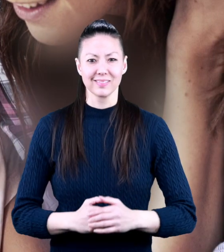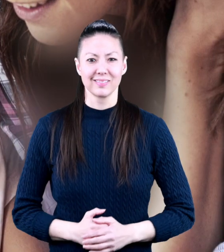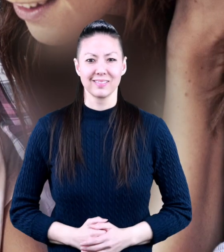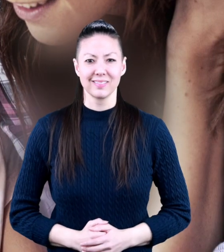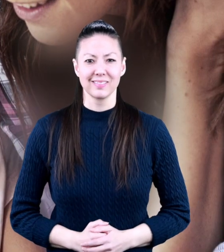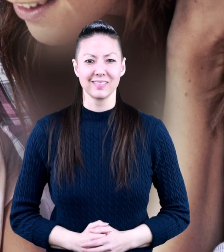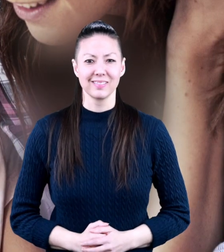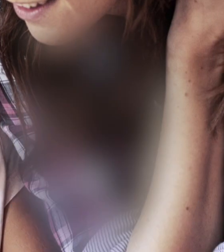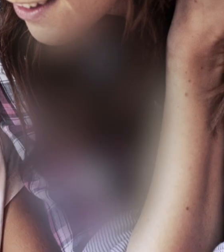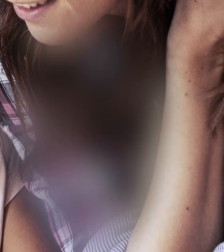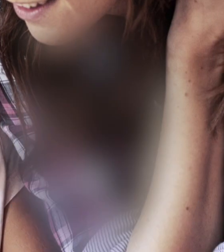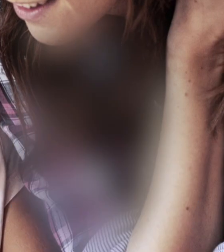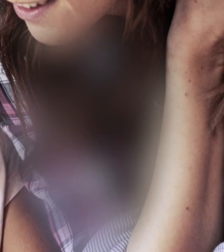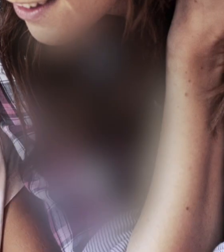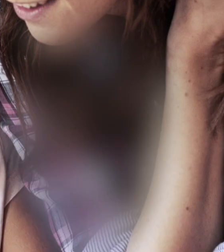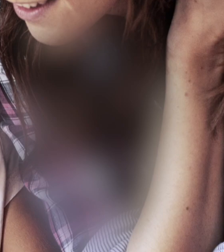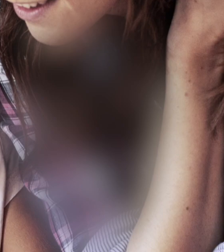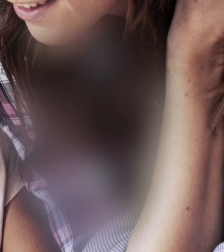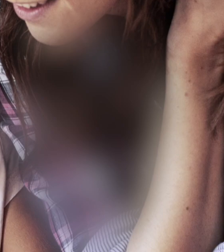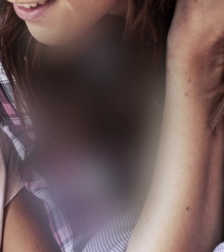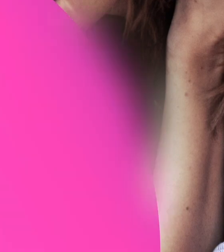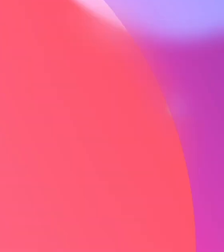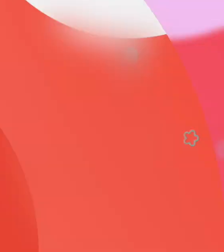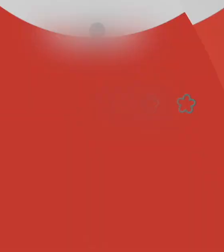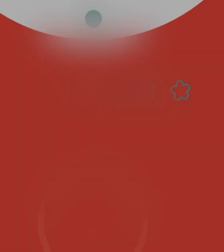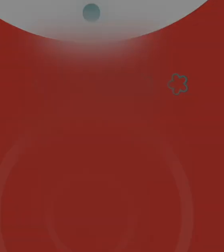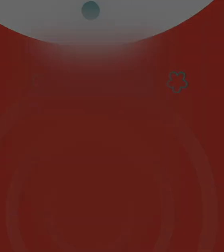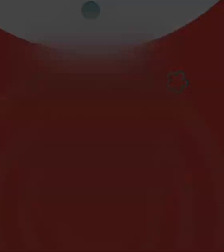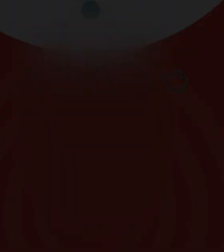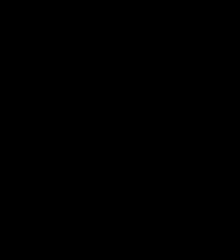we'll see you next time